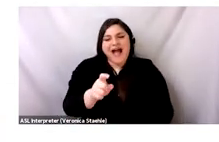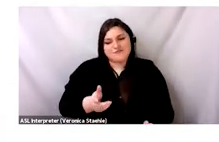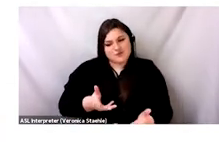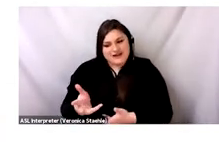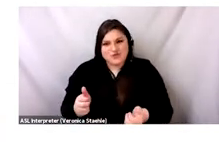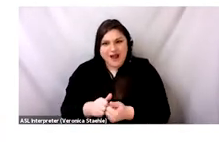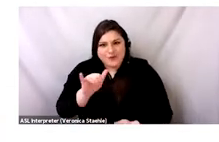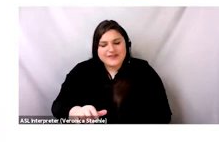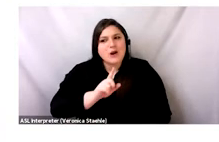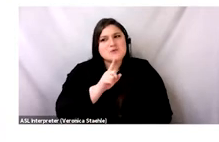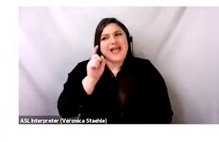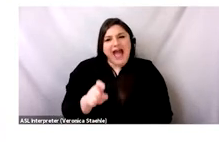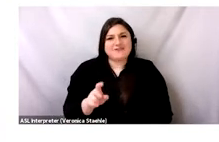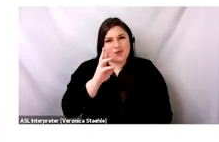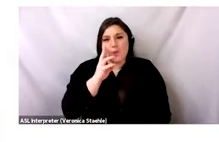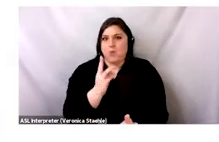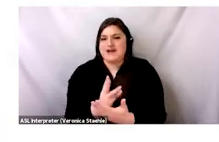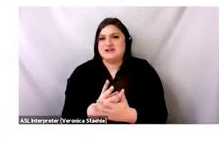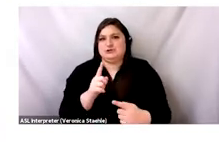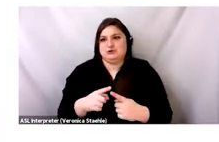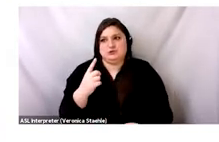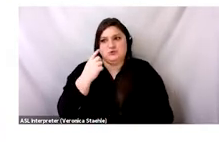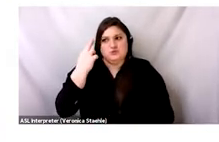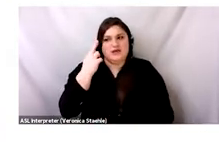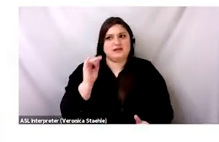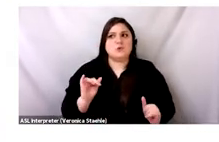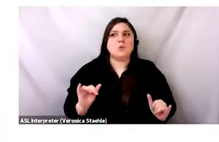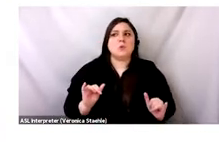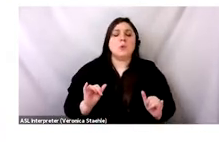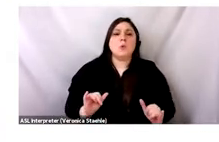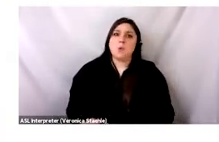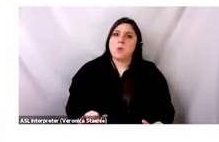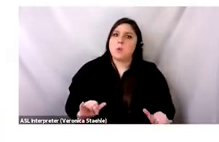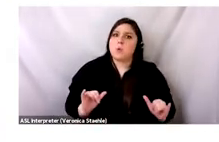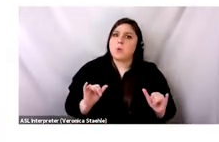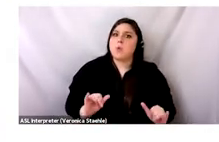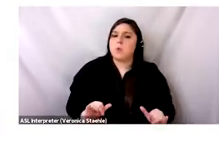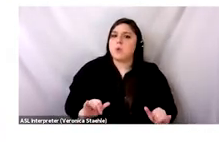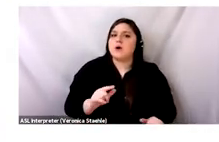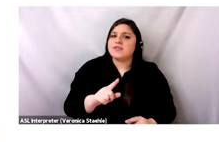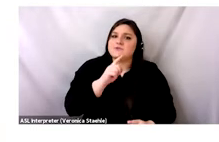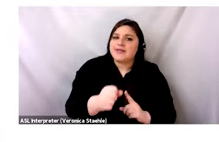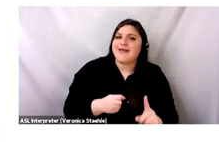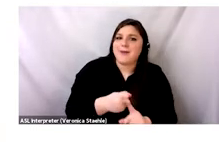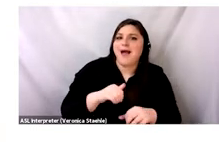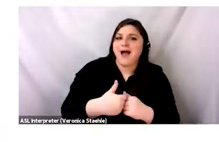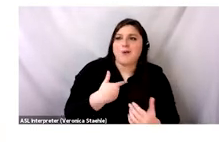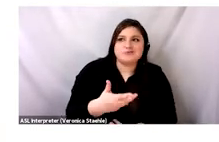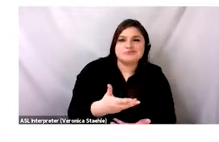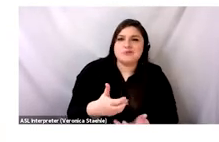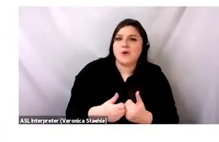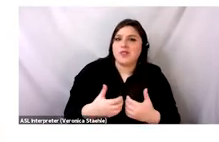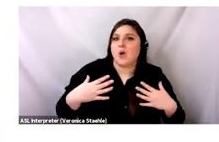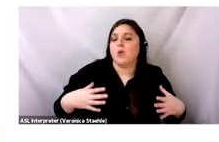takes interacting with it to be able to see those nuances and how they affect the way we interact